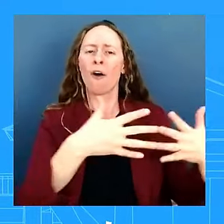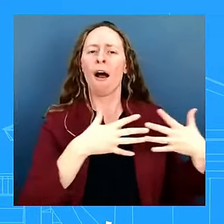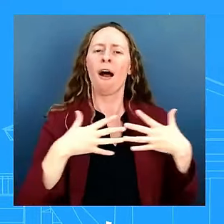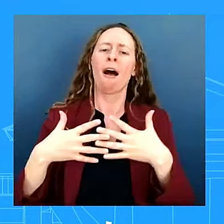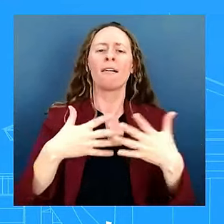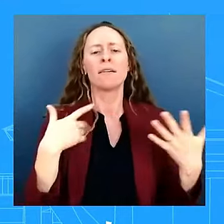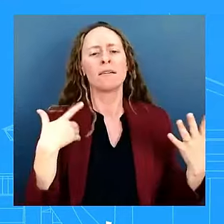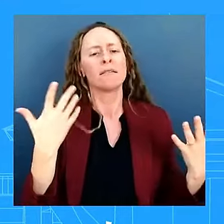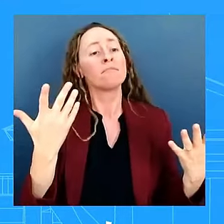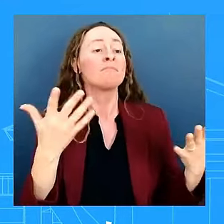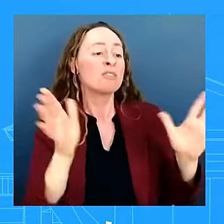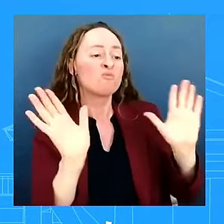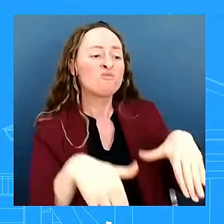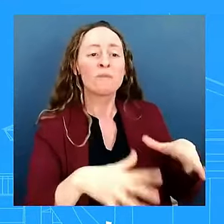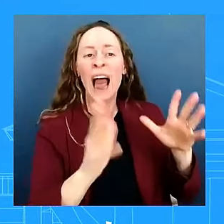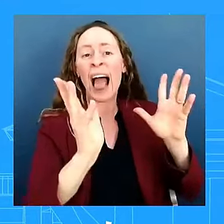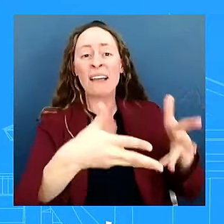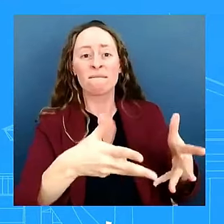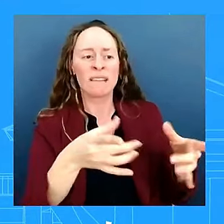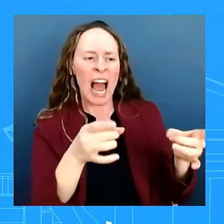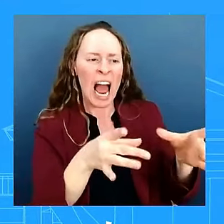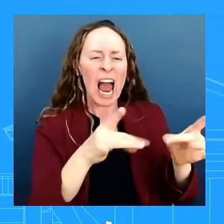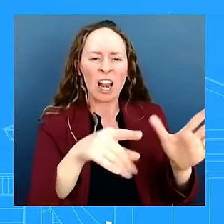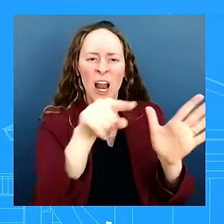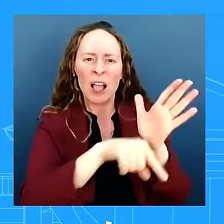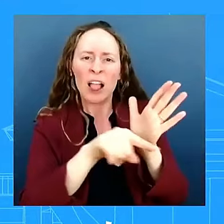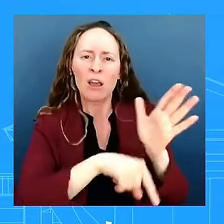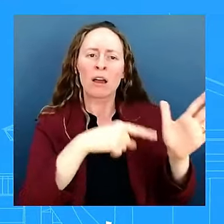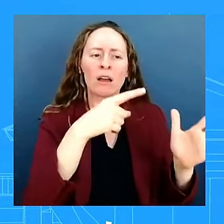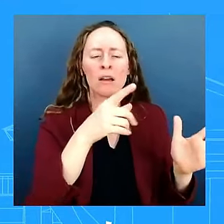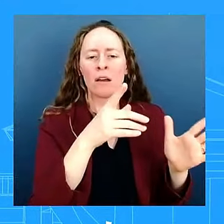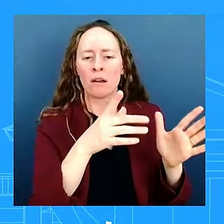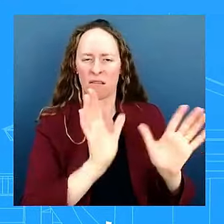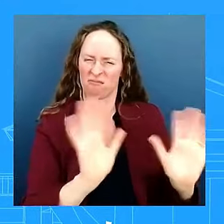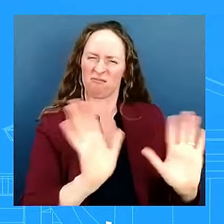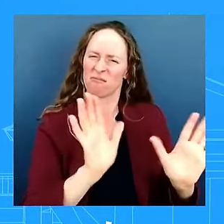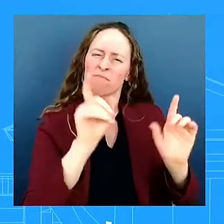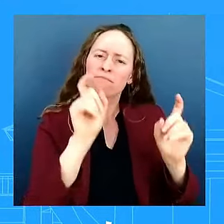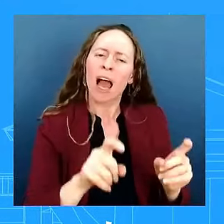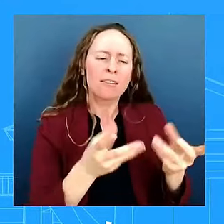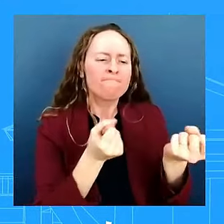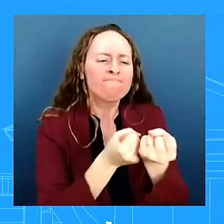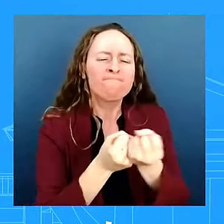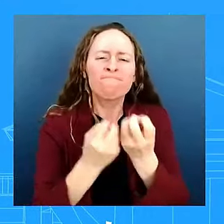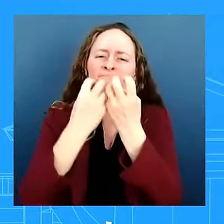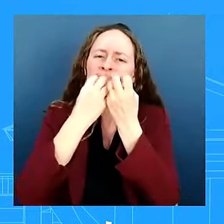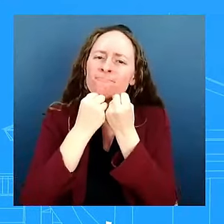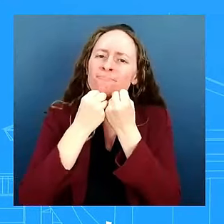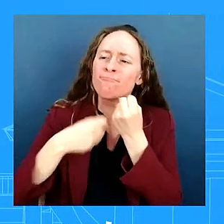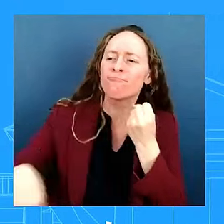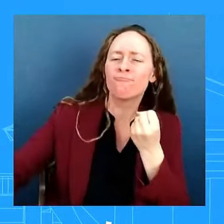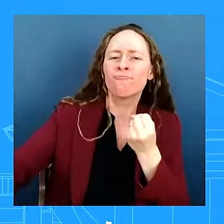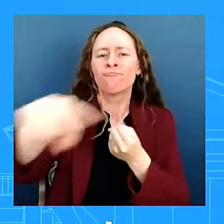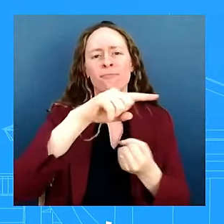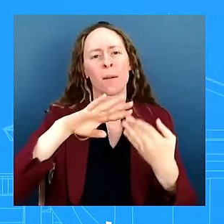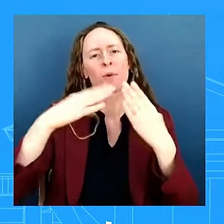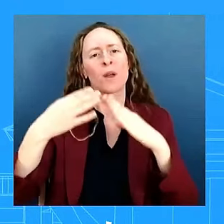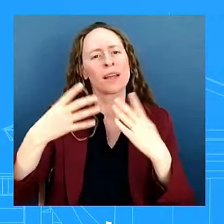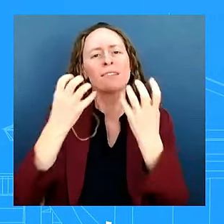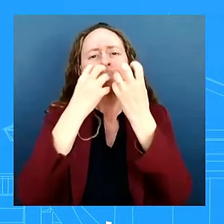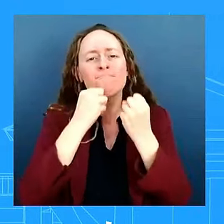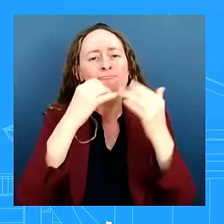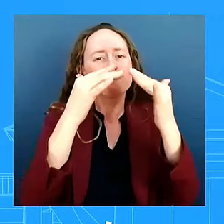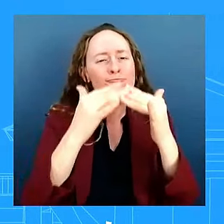together around our shared values and to recognize and appreciate the unique strength that our diversity gives us as a nation he says this all the time